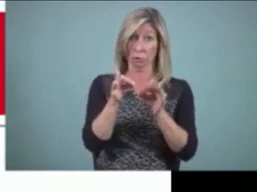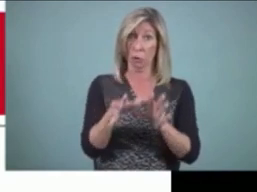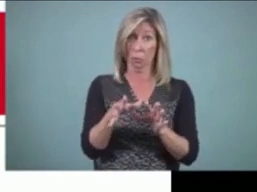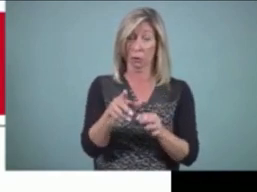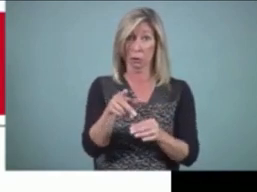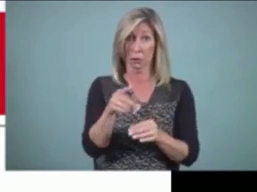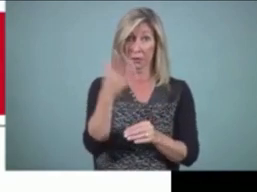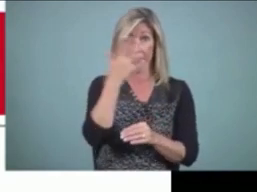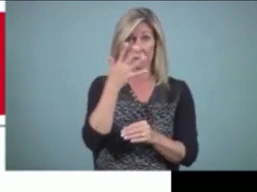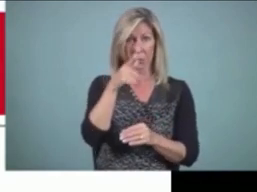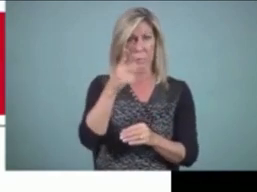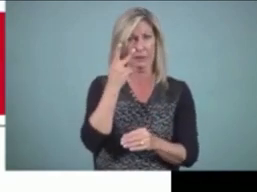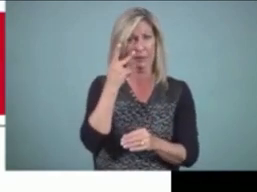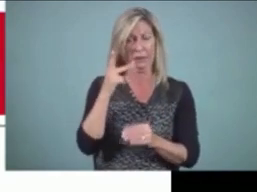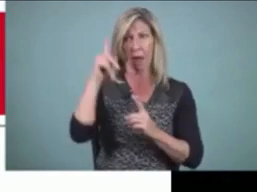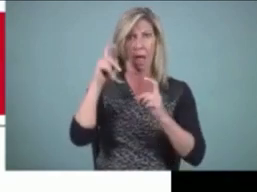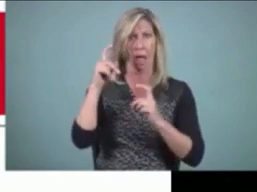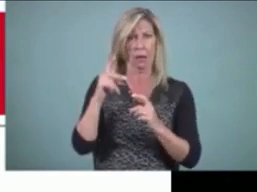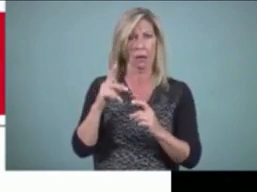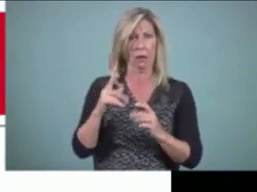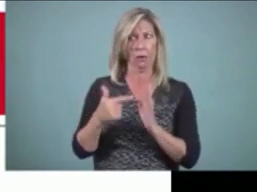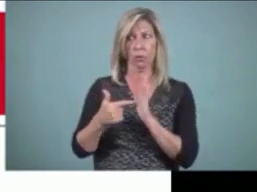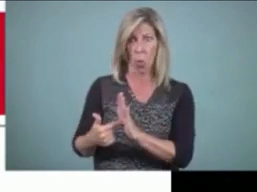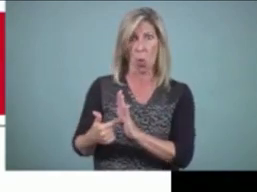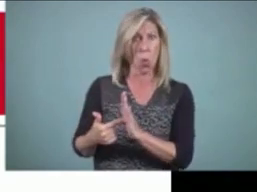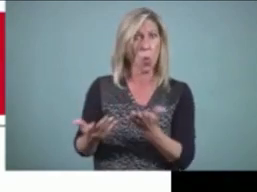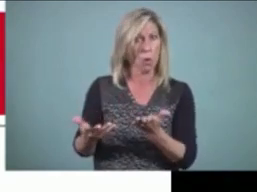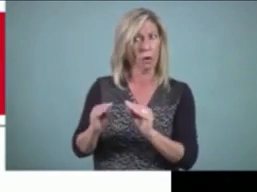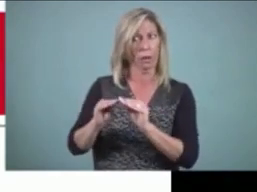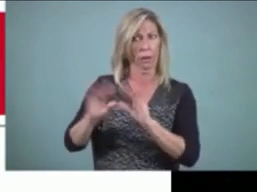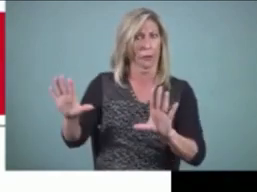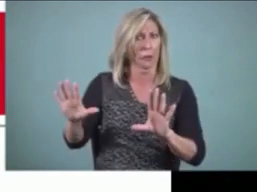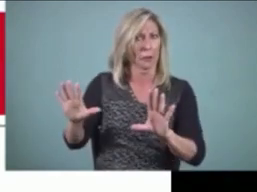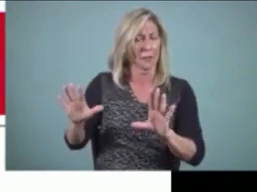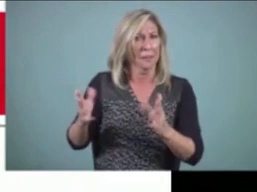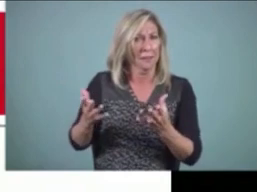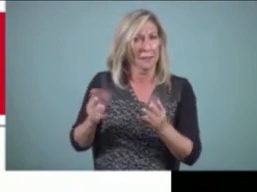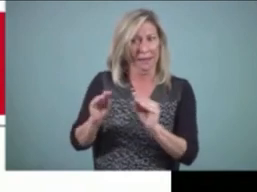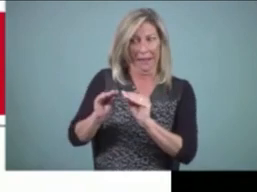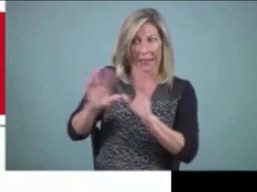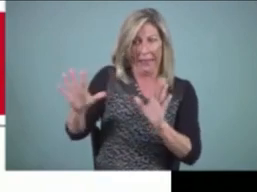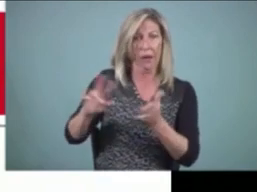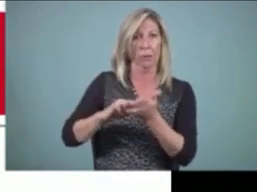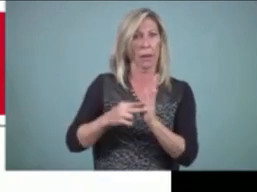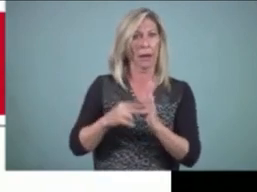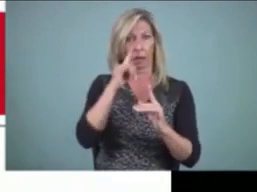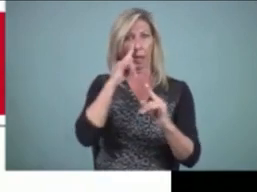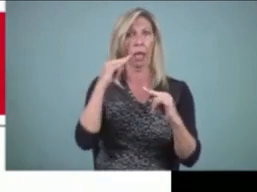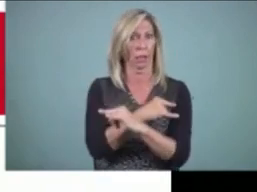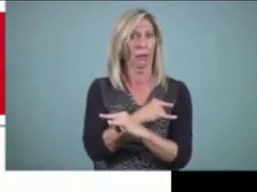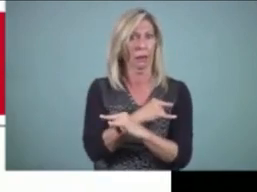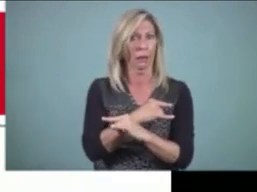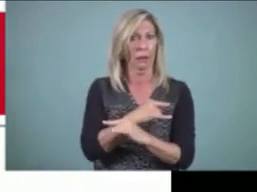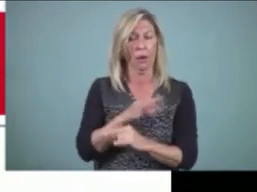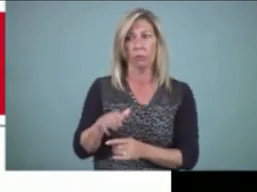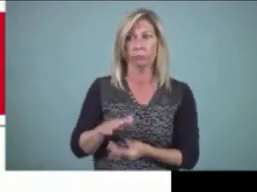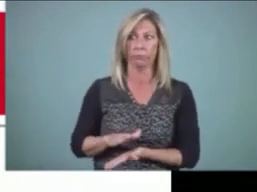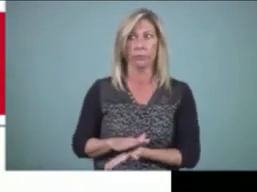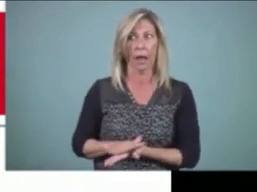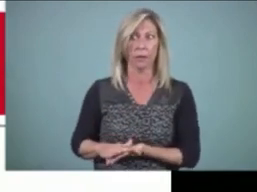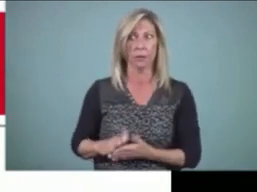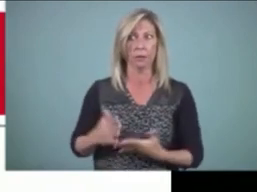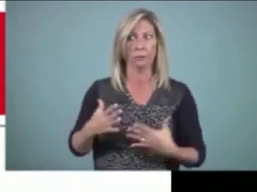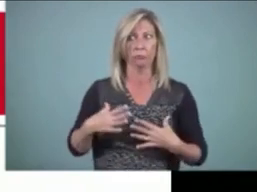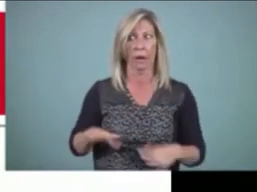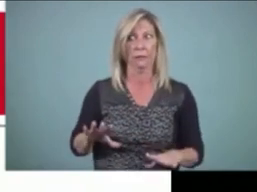you can see the expression on her face also helped convey the fact that the words nice dress took on a different meaning